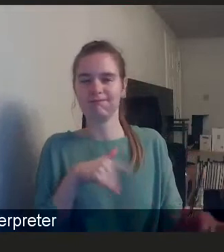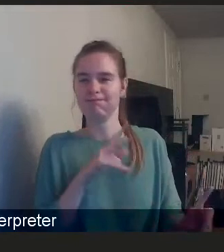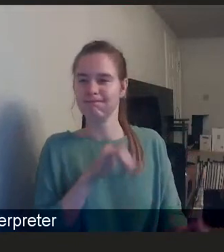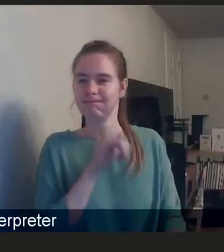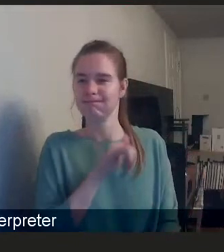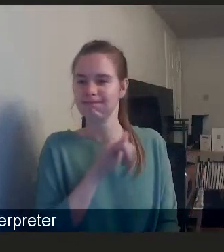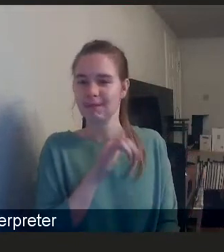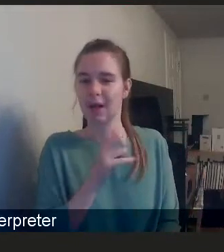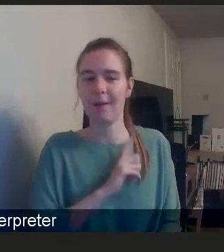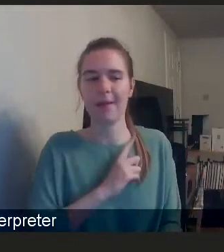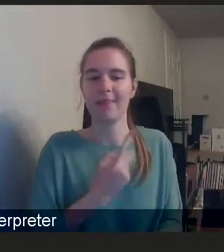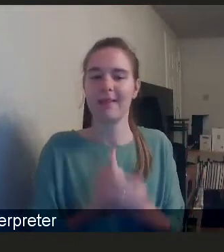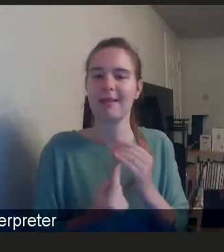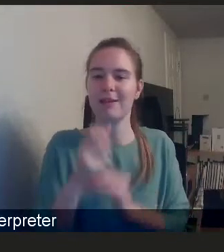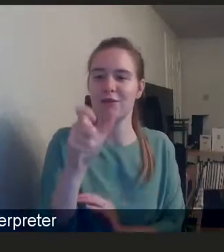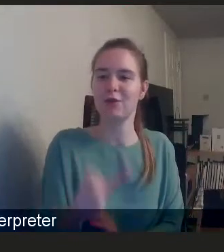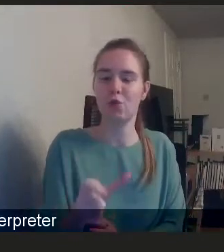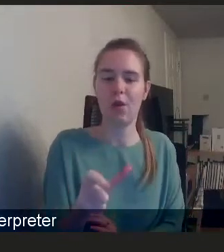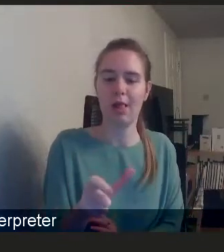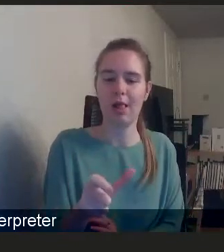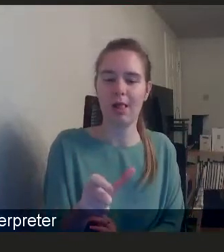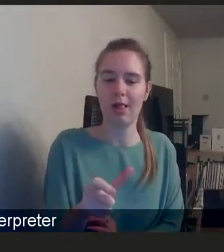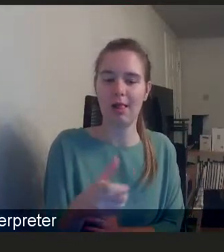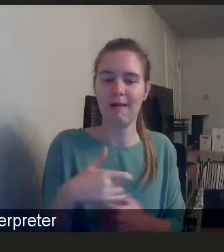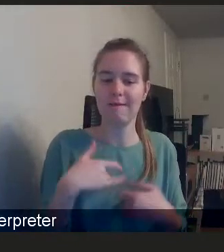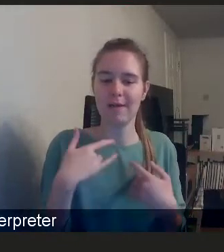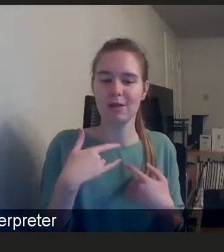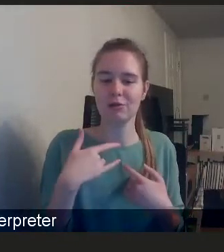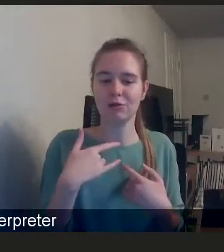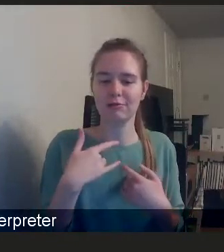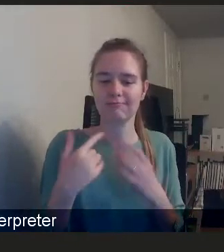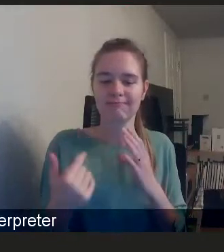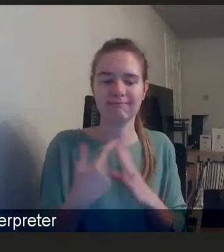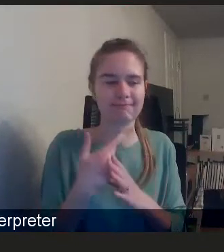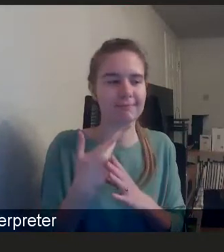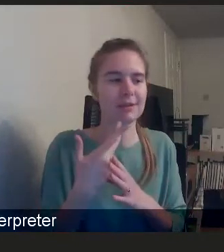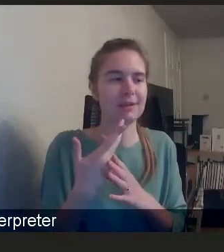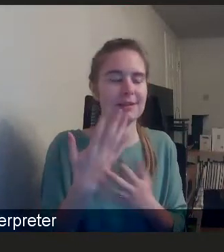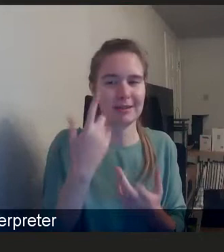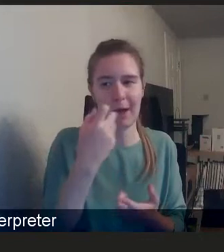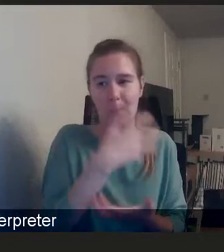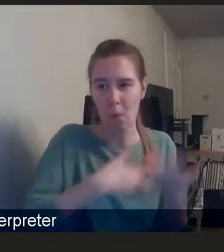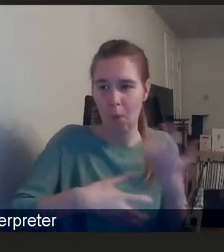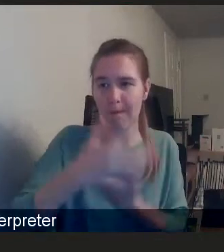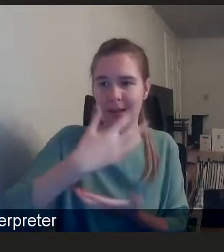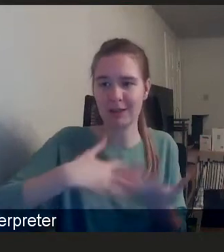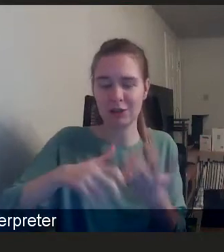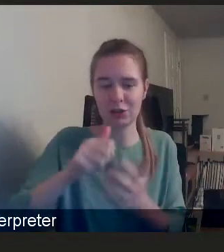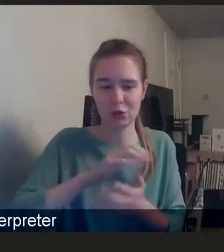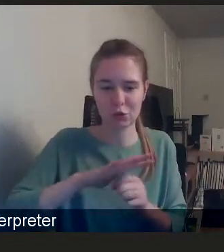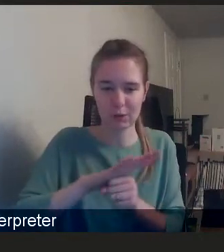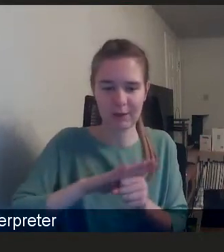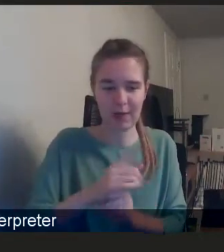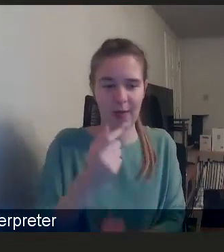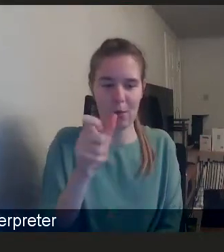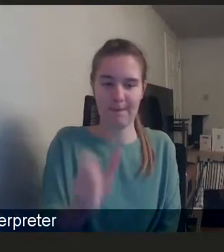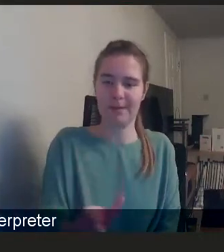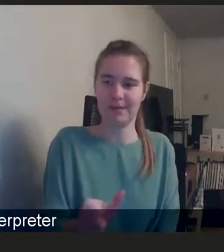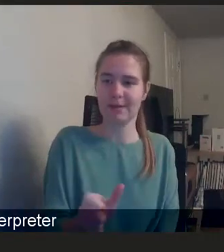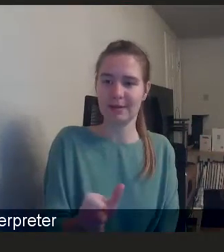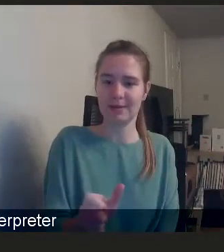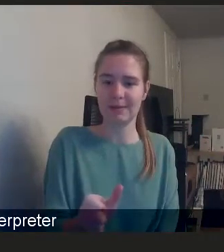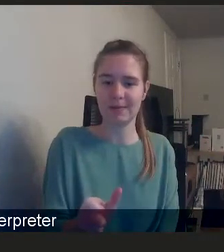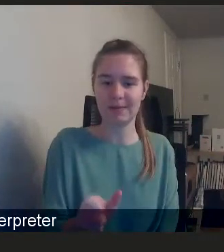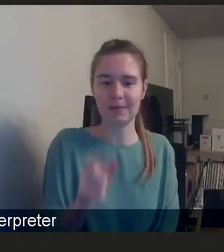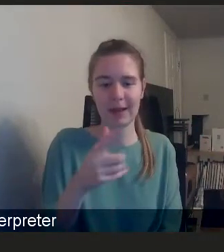kind of waiting on an immigration status. So it's really complex, you know, for a particular individual and this is the